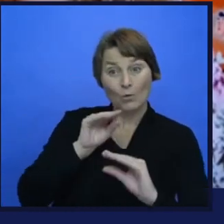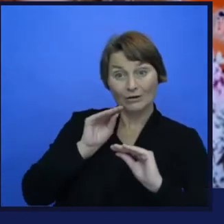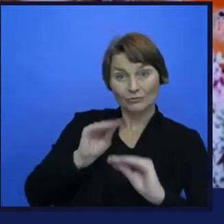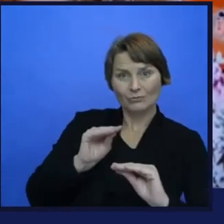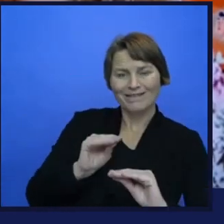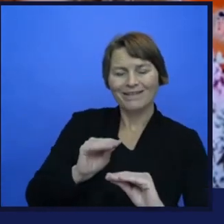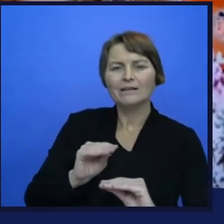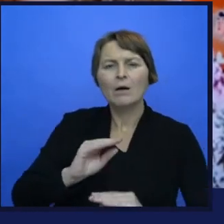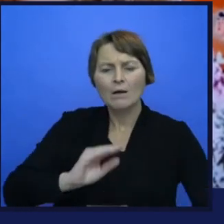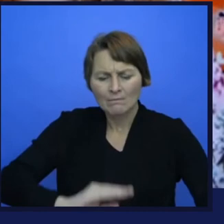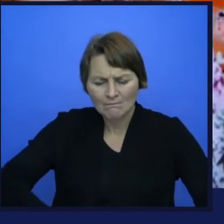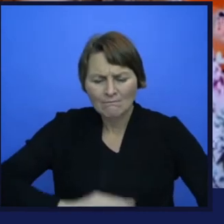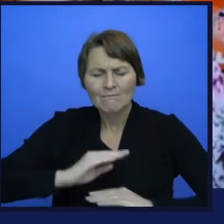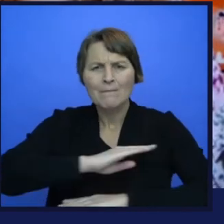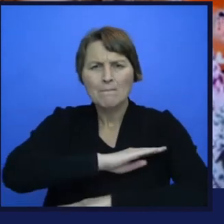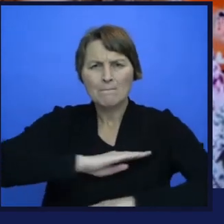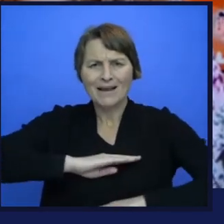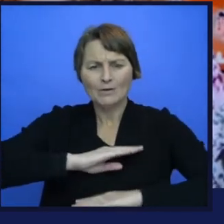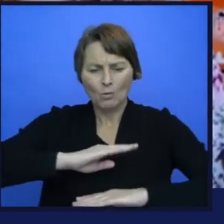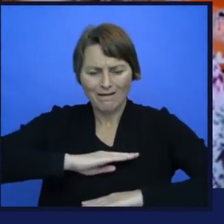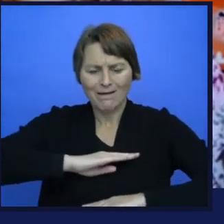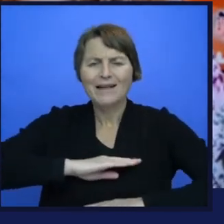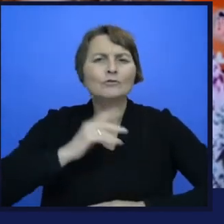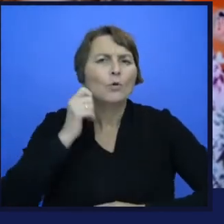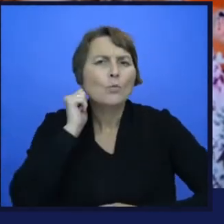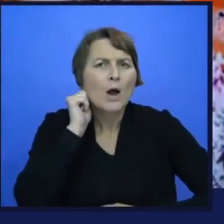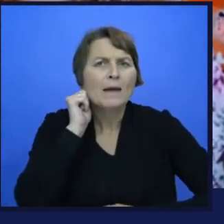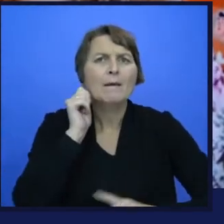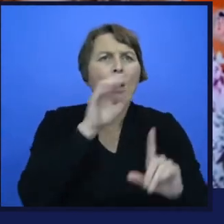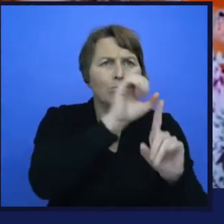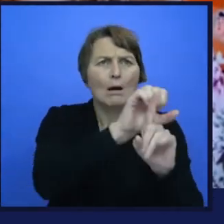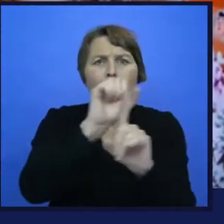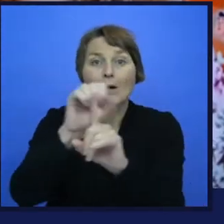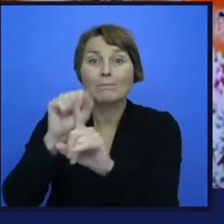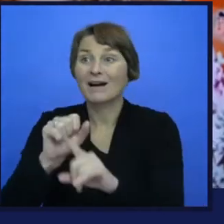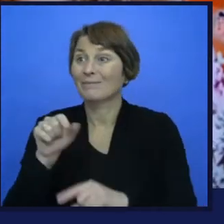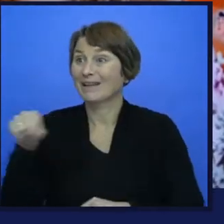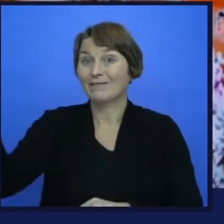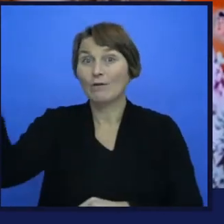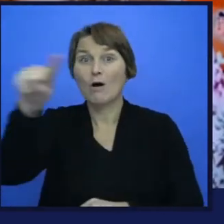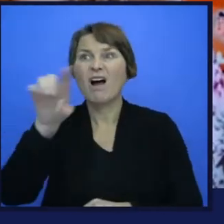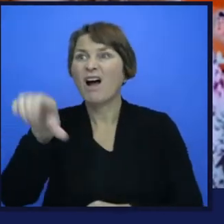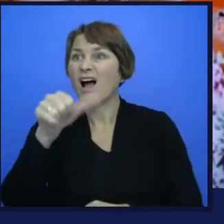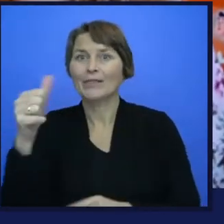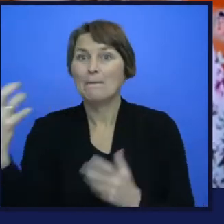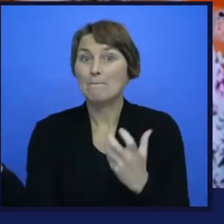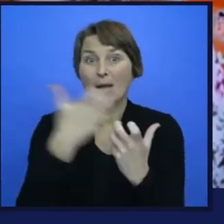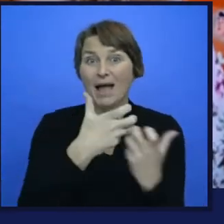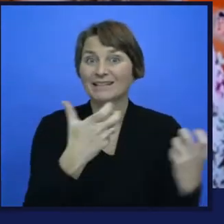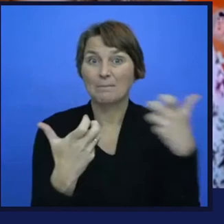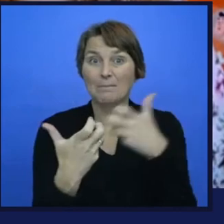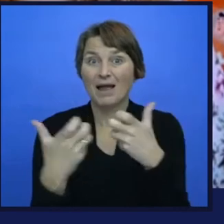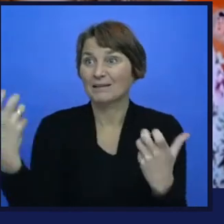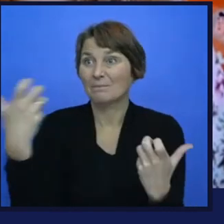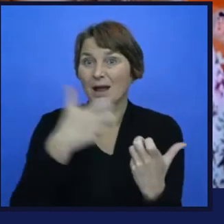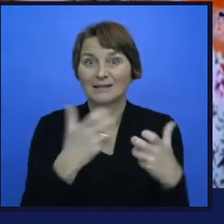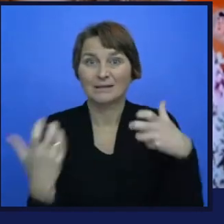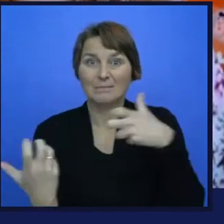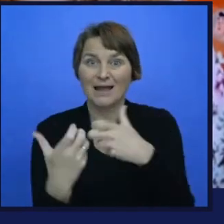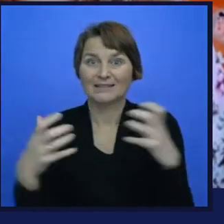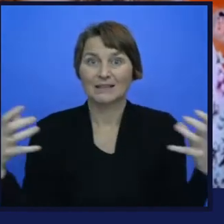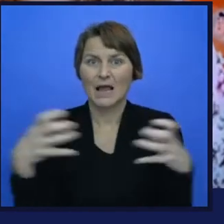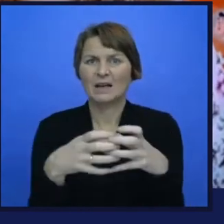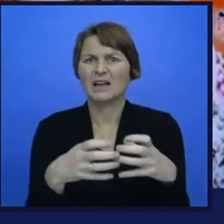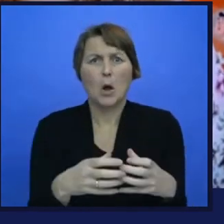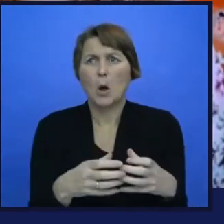market. Anybody else that doesn't fit into this category, then it wouldn't be recognized that easily.